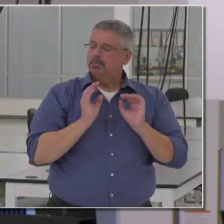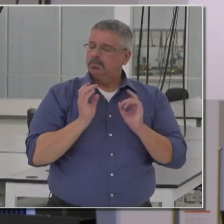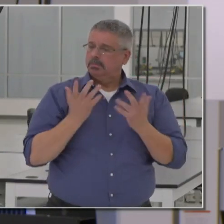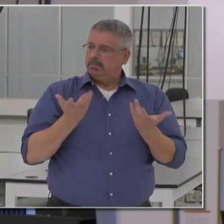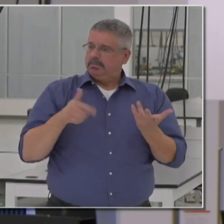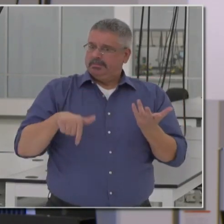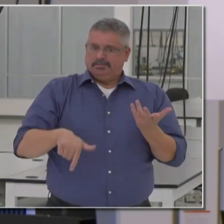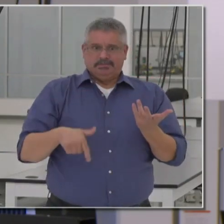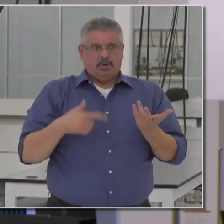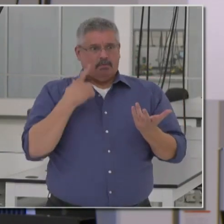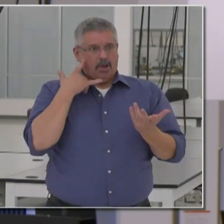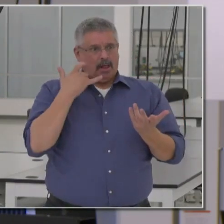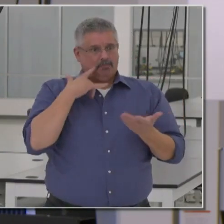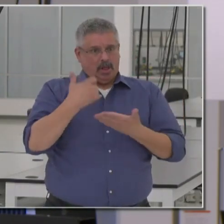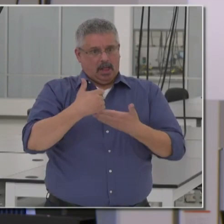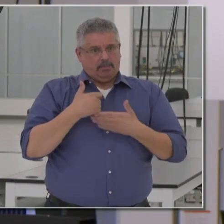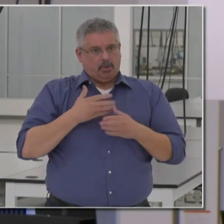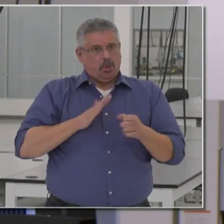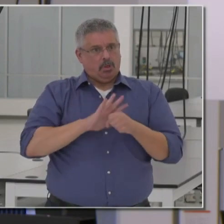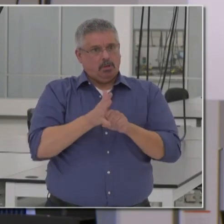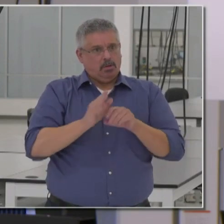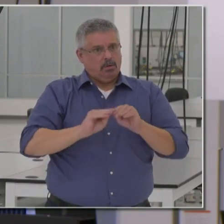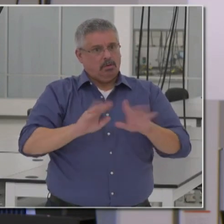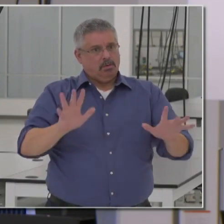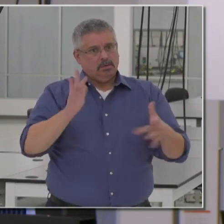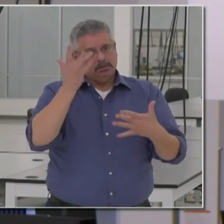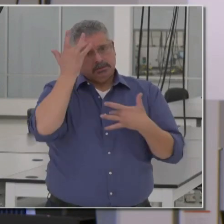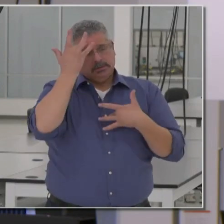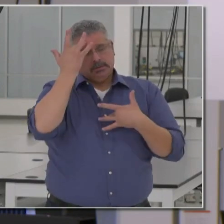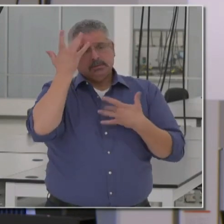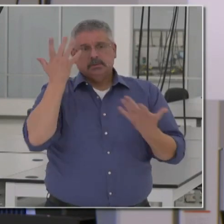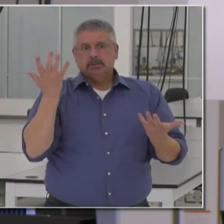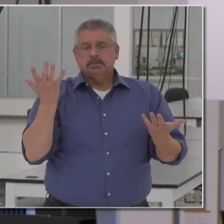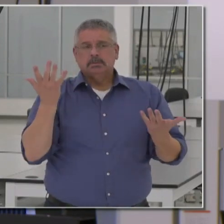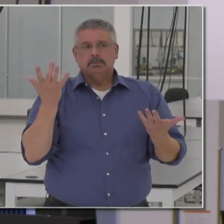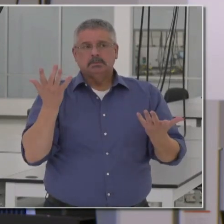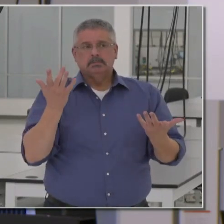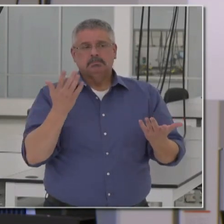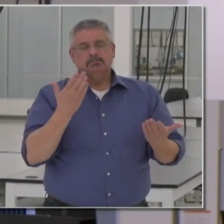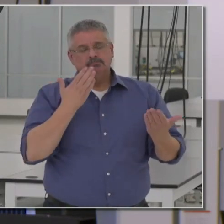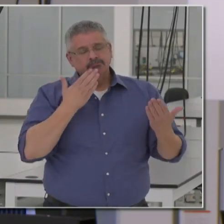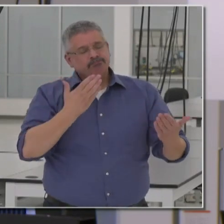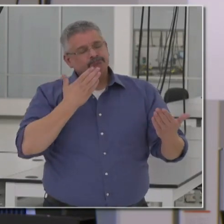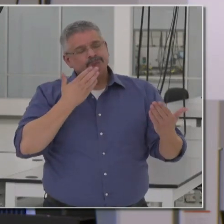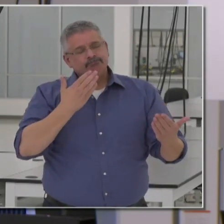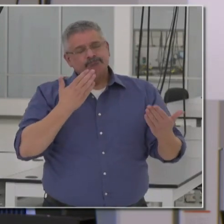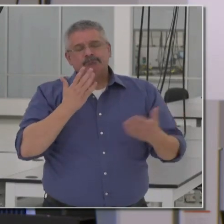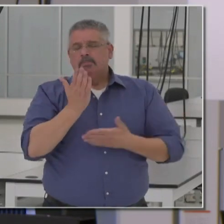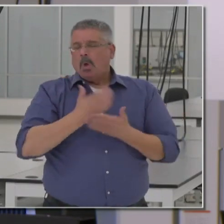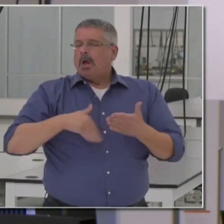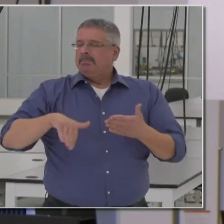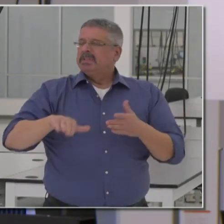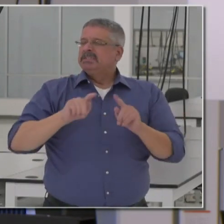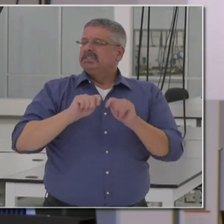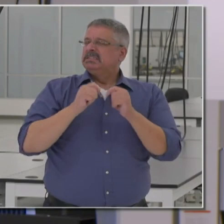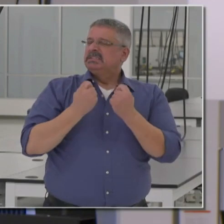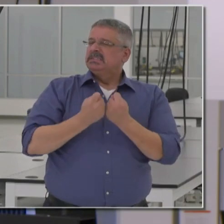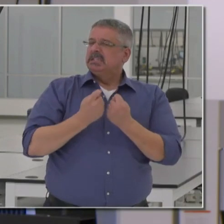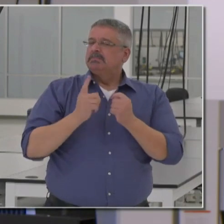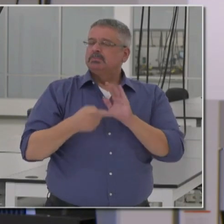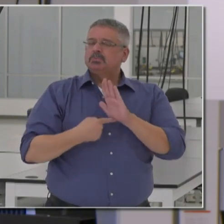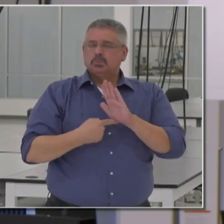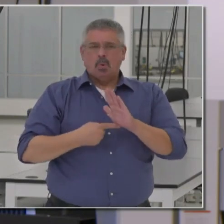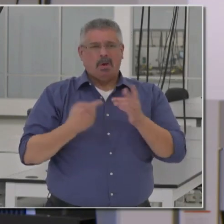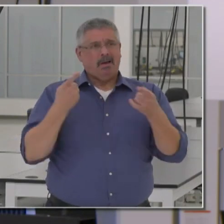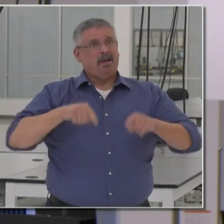California to help us through this pandemic. And so it's with great privilege that I've had a chance to be part of a team to bring this to fruition